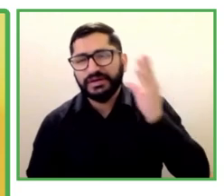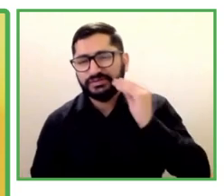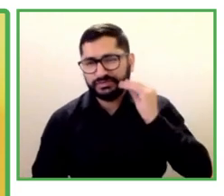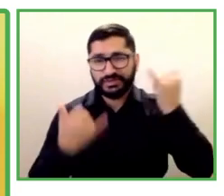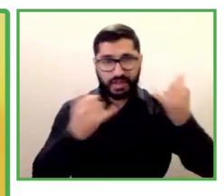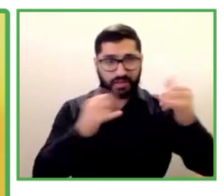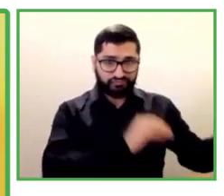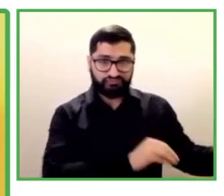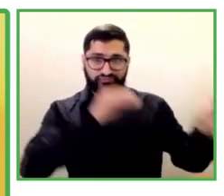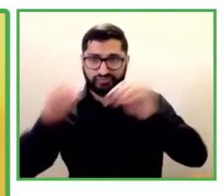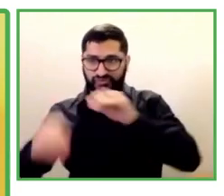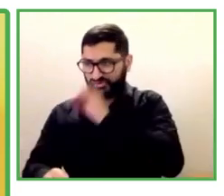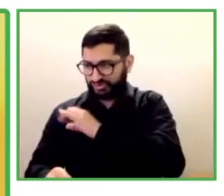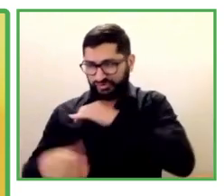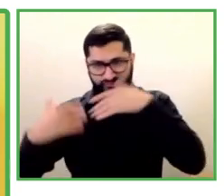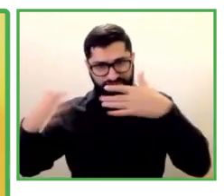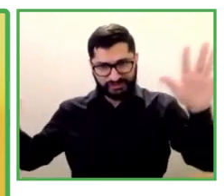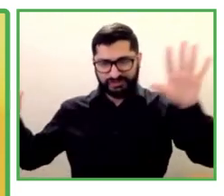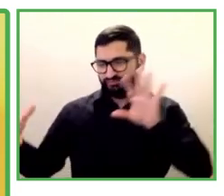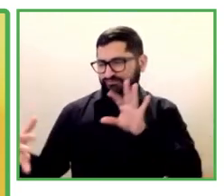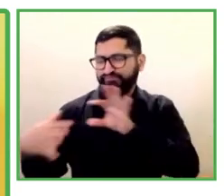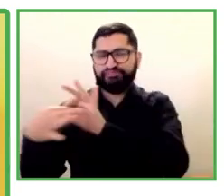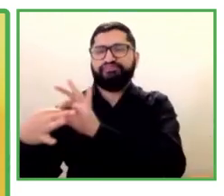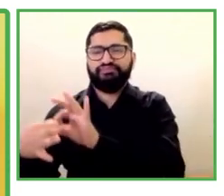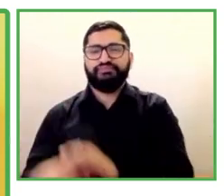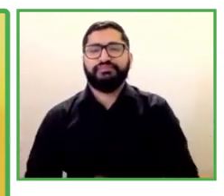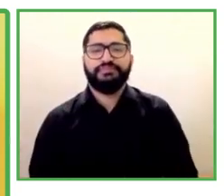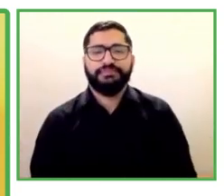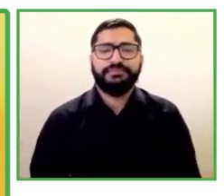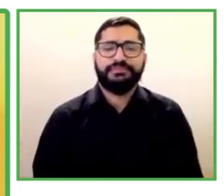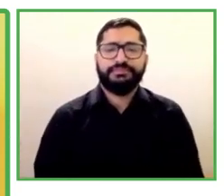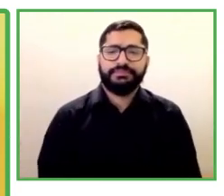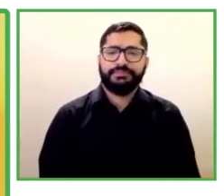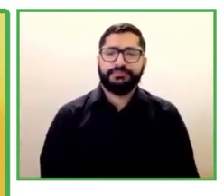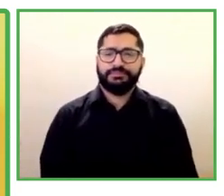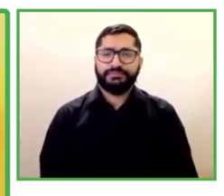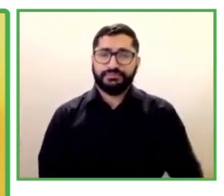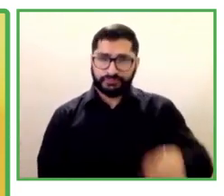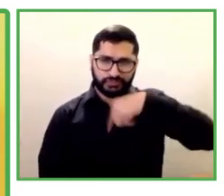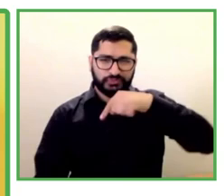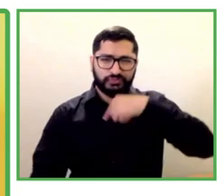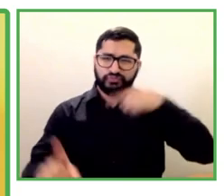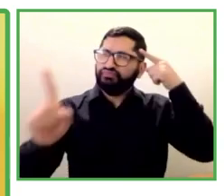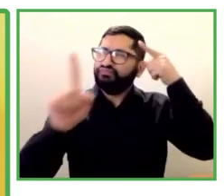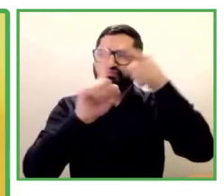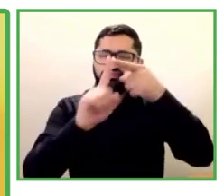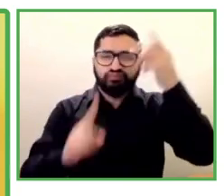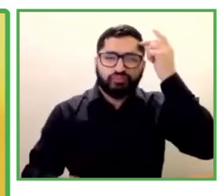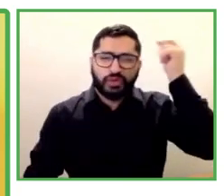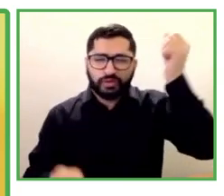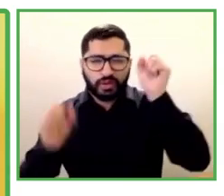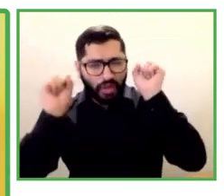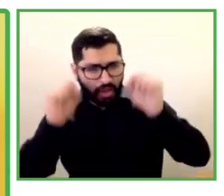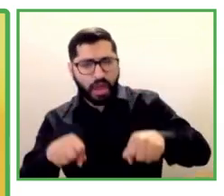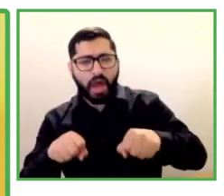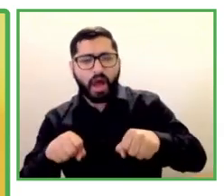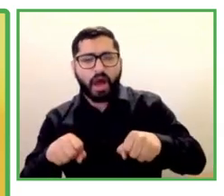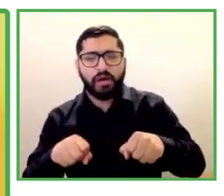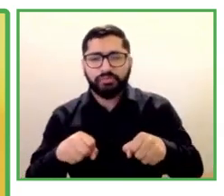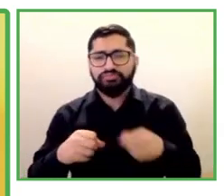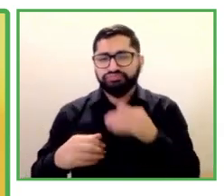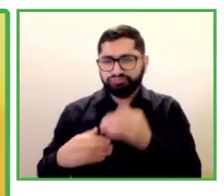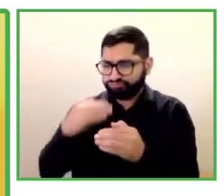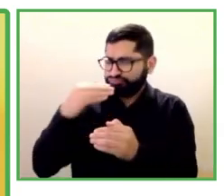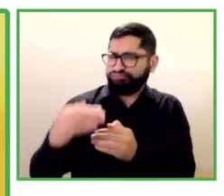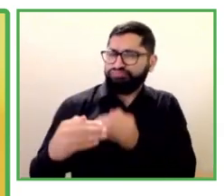Our idea is to scale our business globally and the ICT will be a great